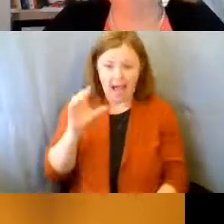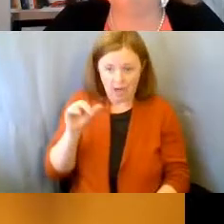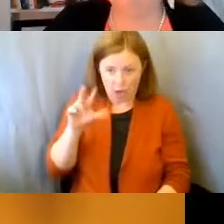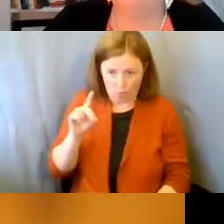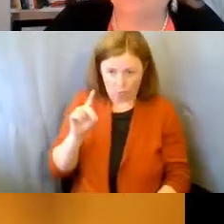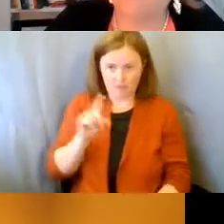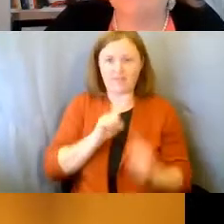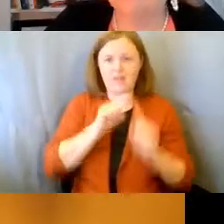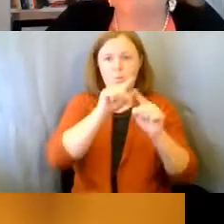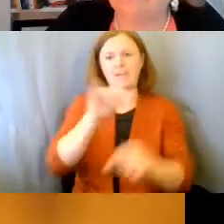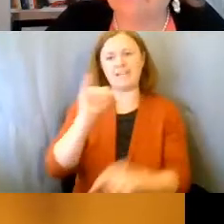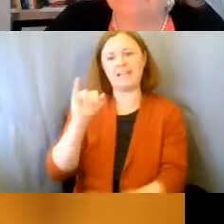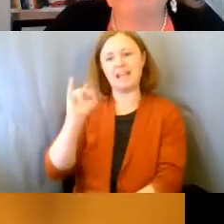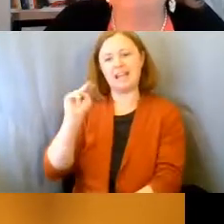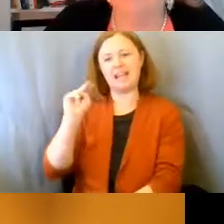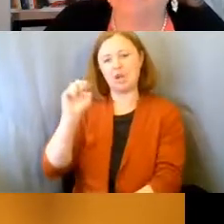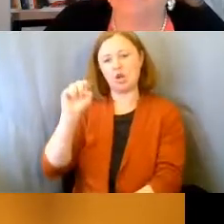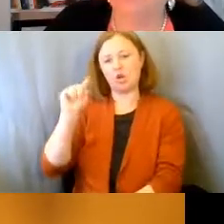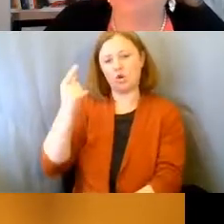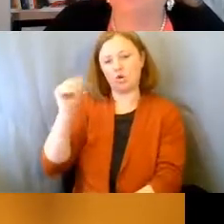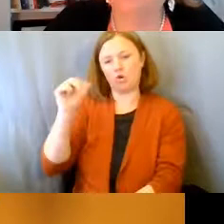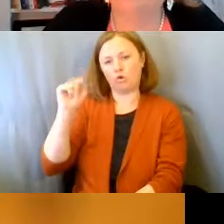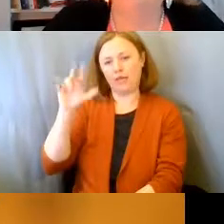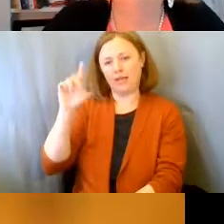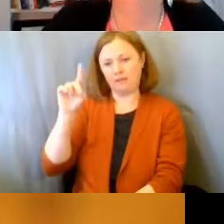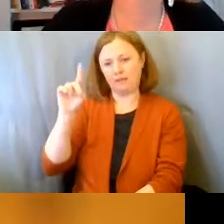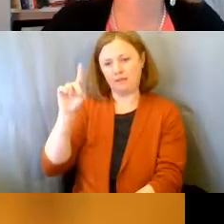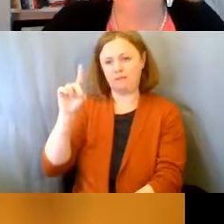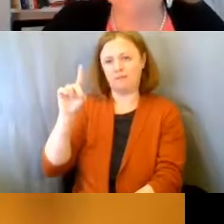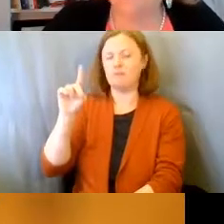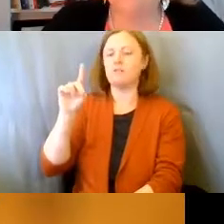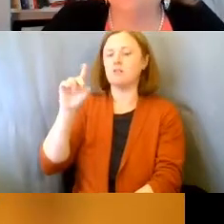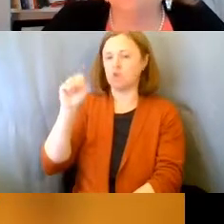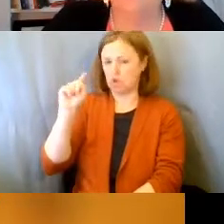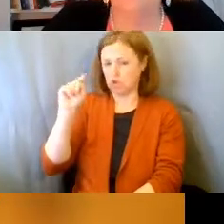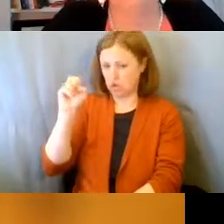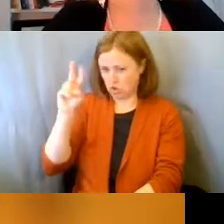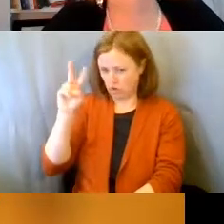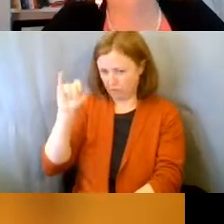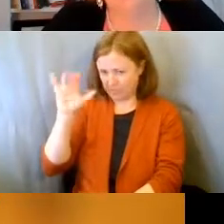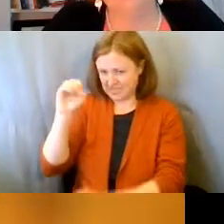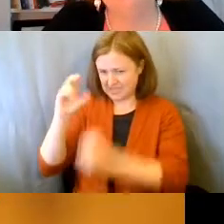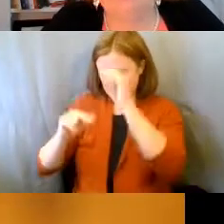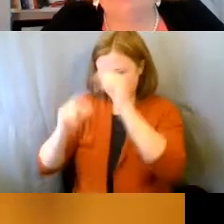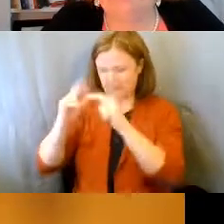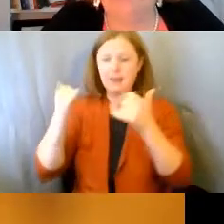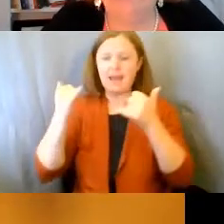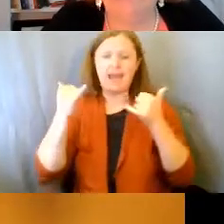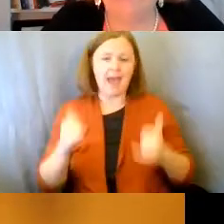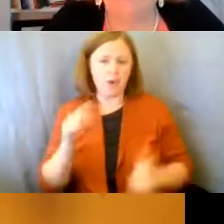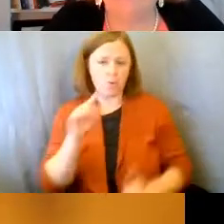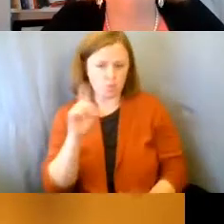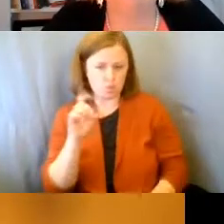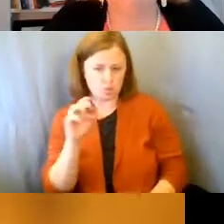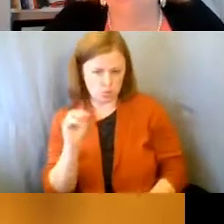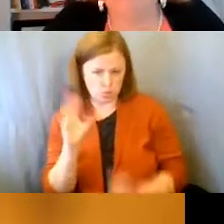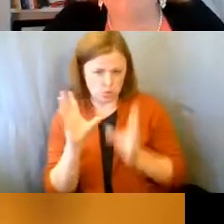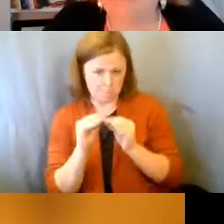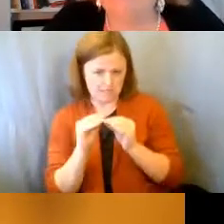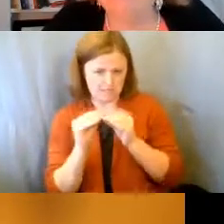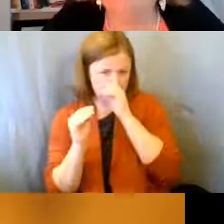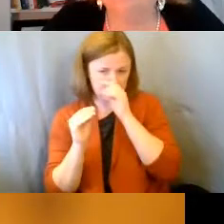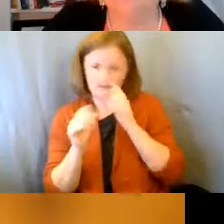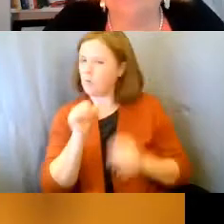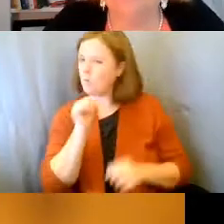met at Innovative Services Building in the training room. With COVID, it's a Zoom meeting and we